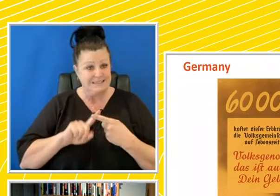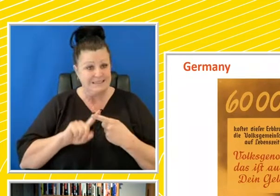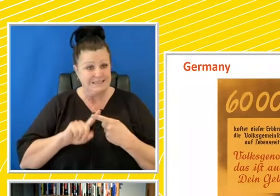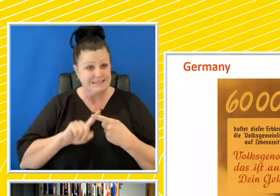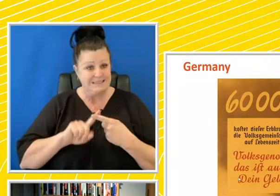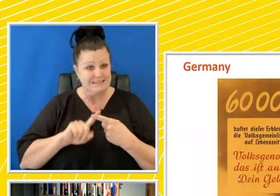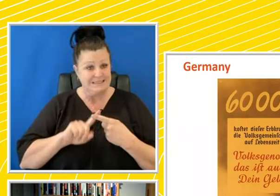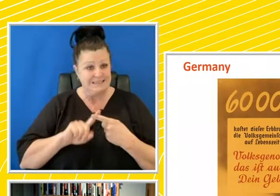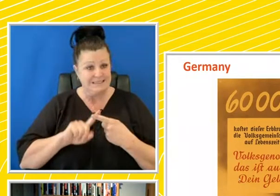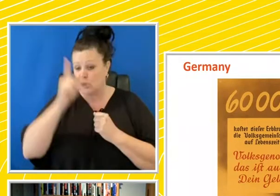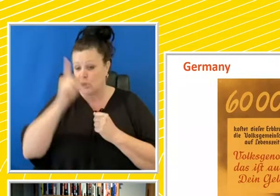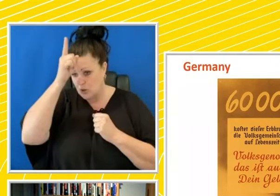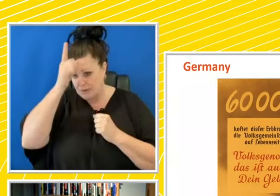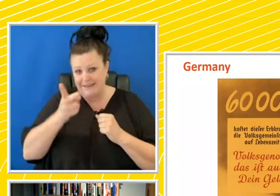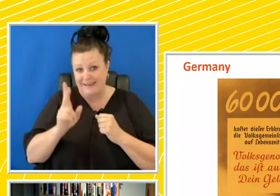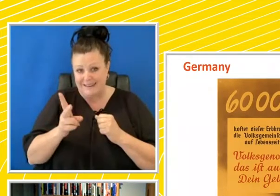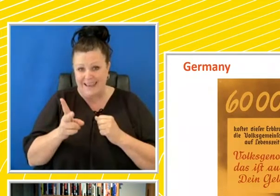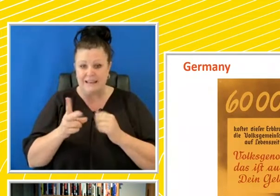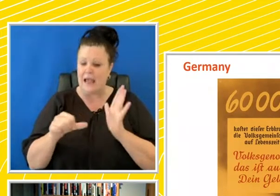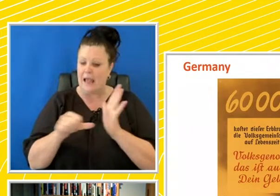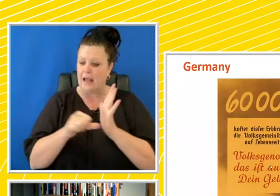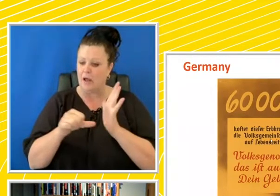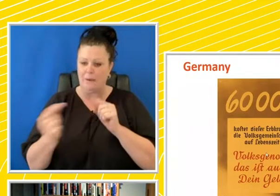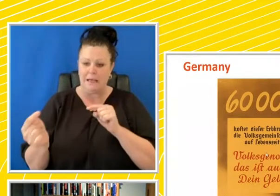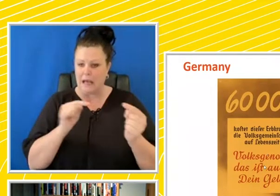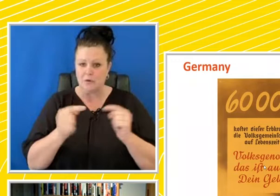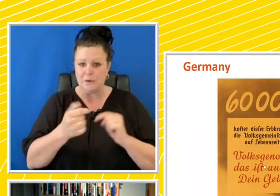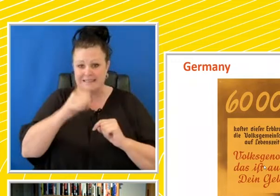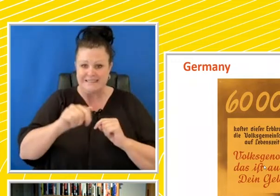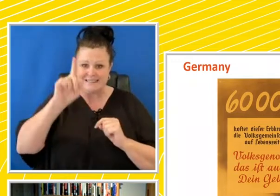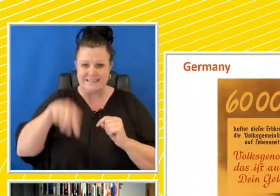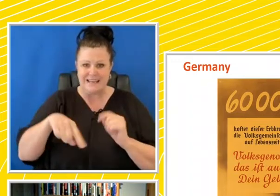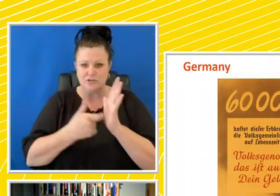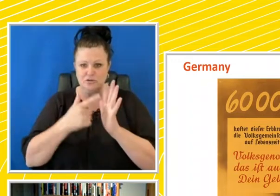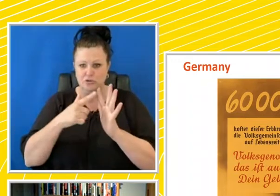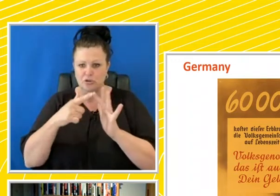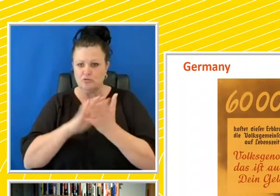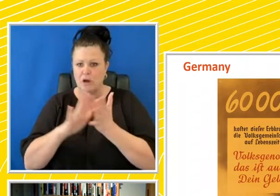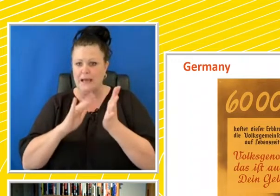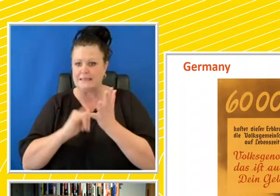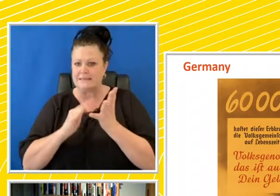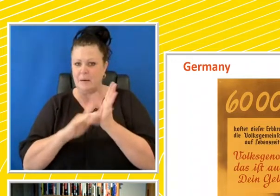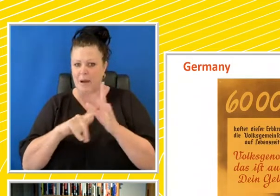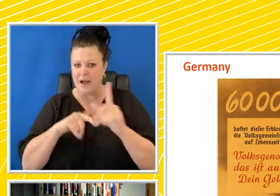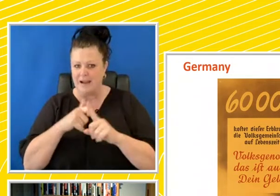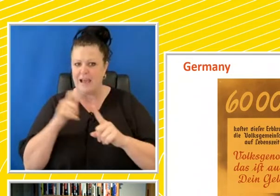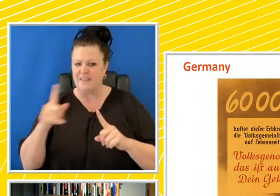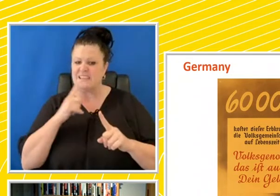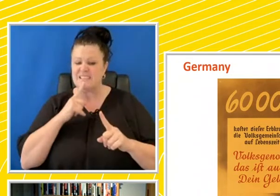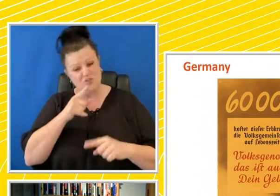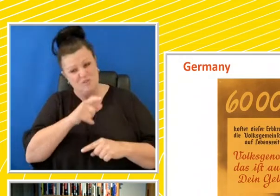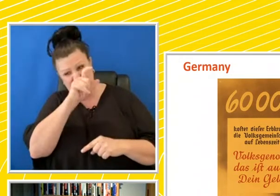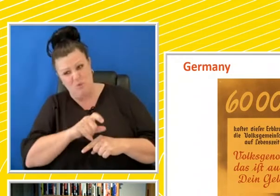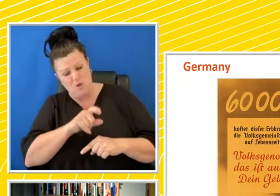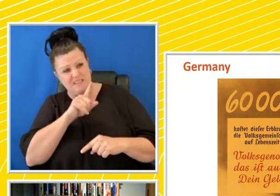In Germany, once again, the economic arguments, 60,000 Reich mark. This is what this person suffering from hereditary defects